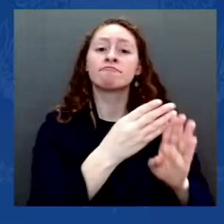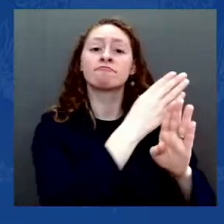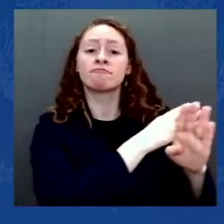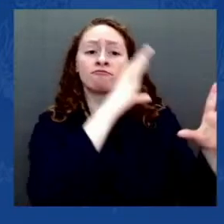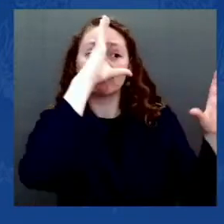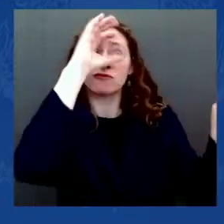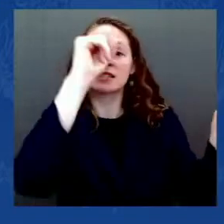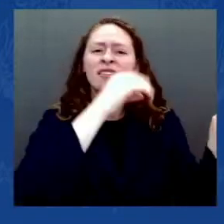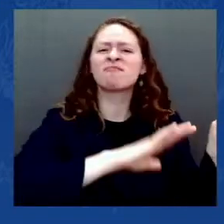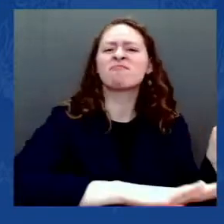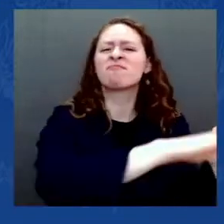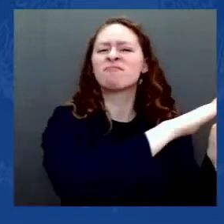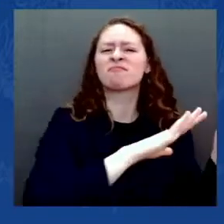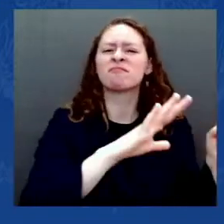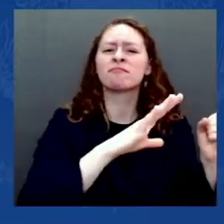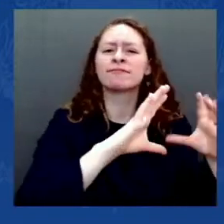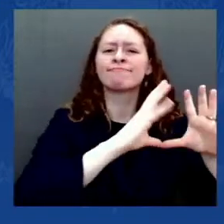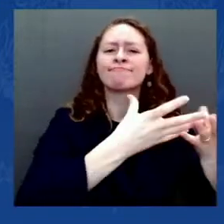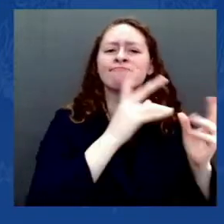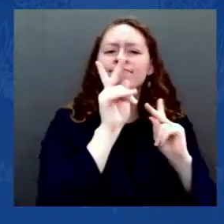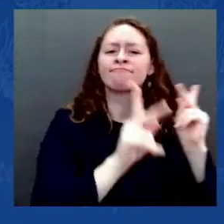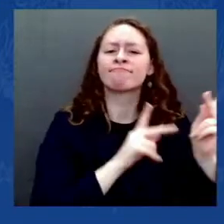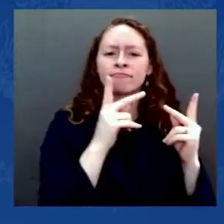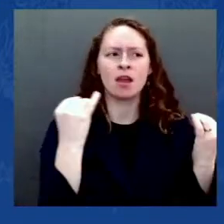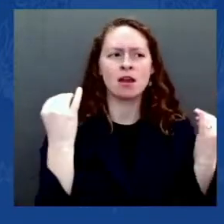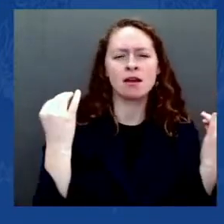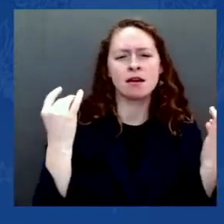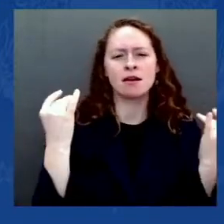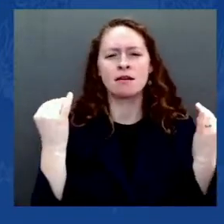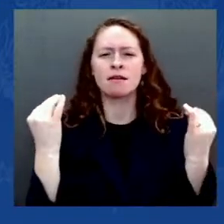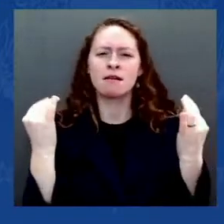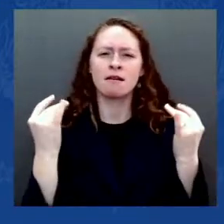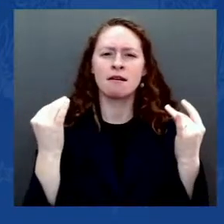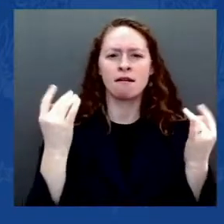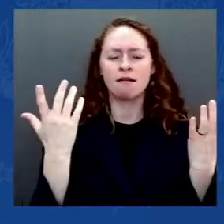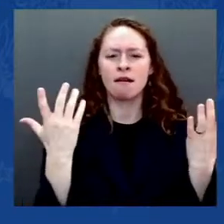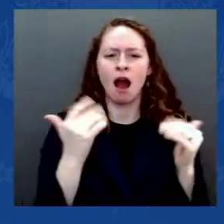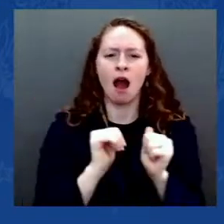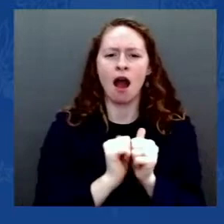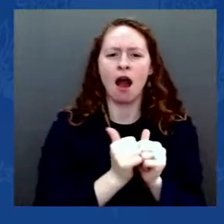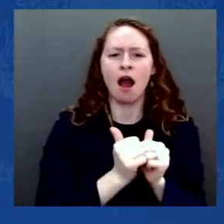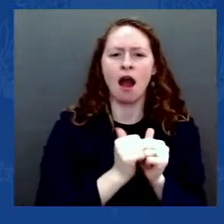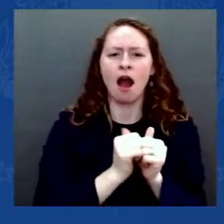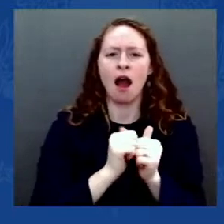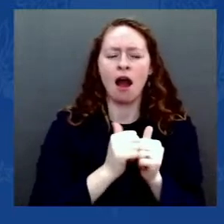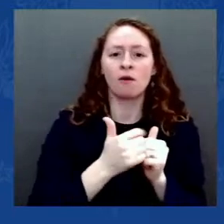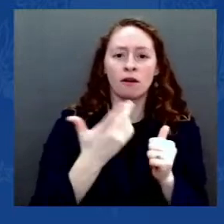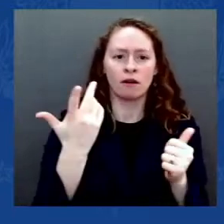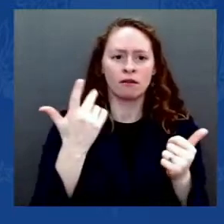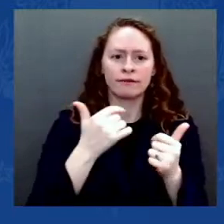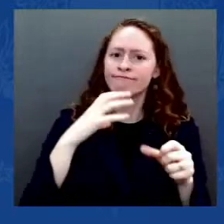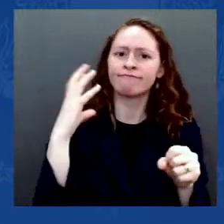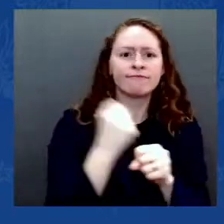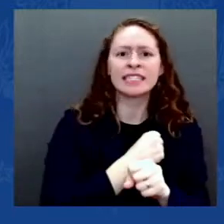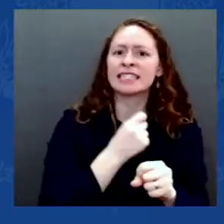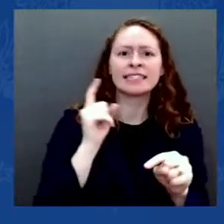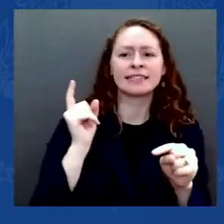them to win is to suppress your vote and subvert our elections. It's wrong.